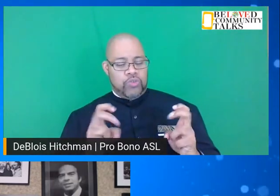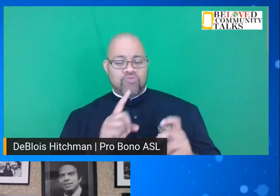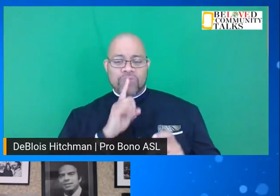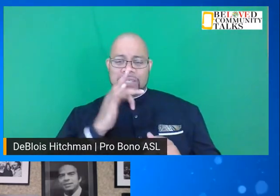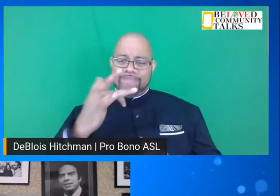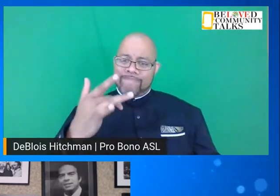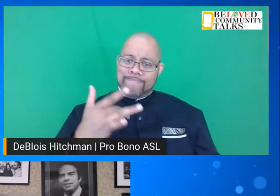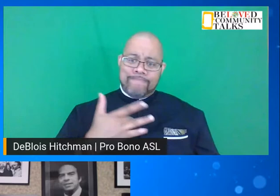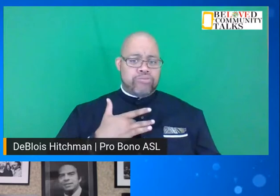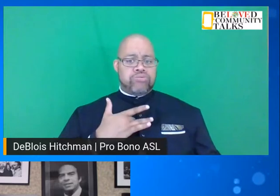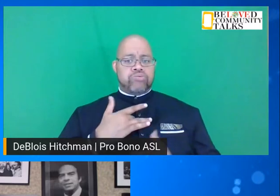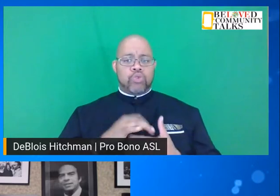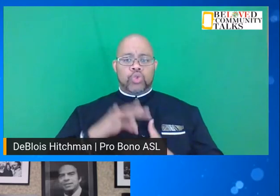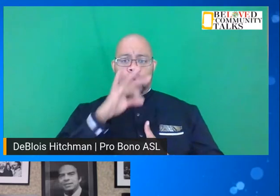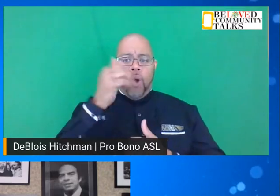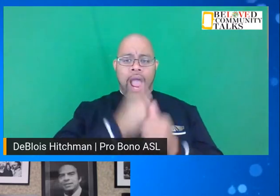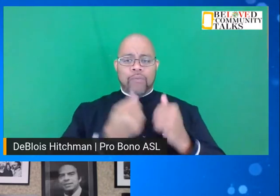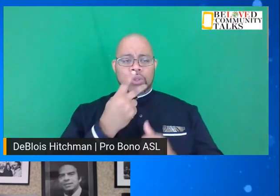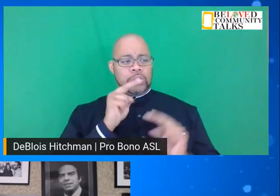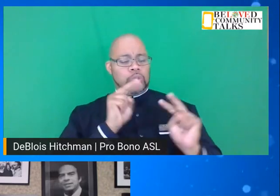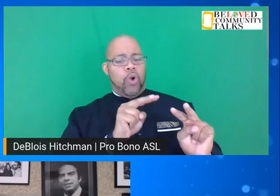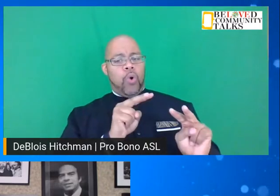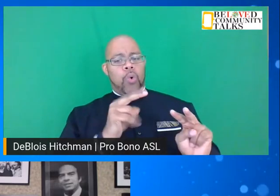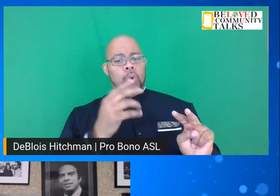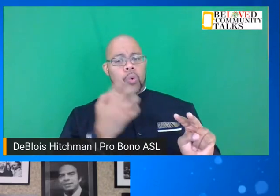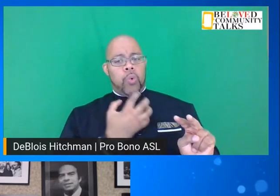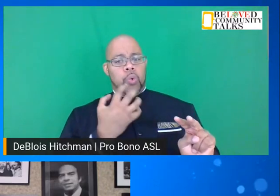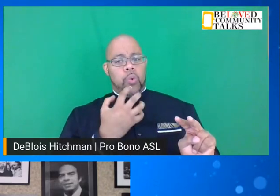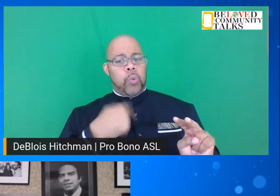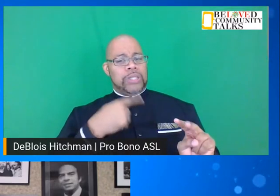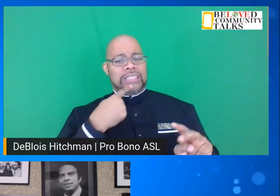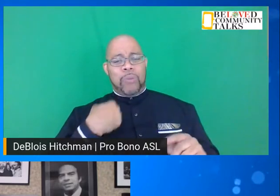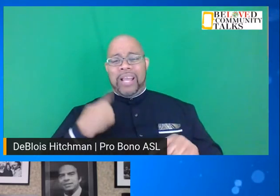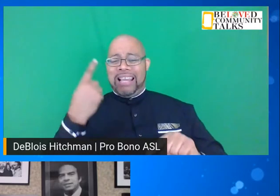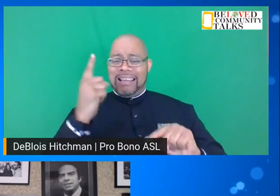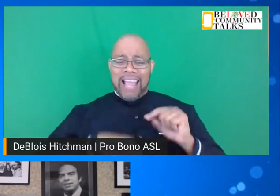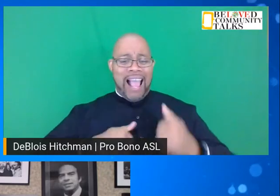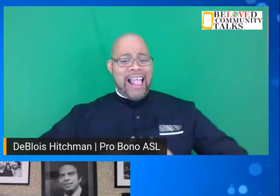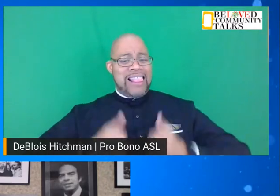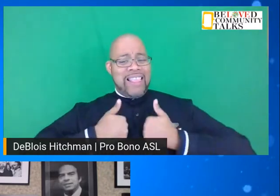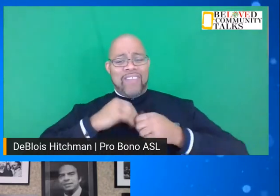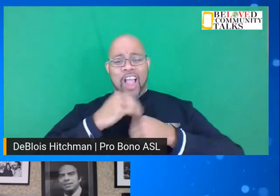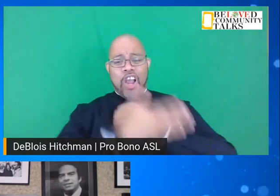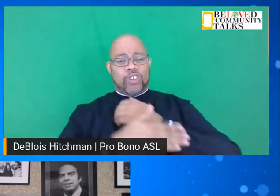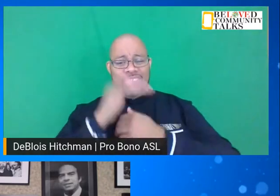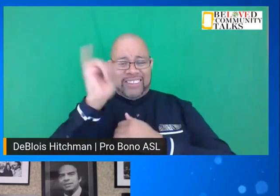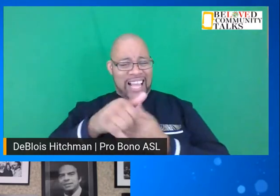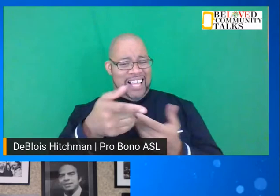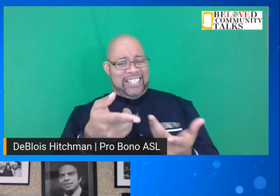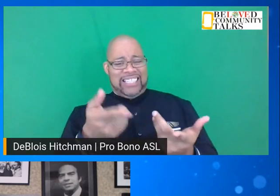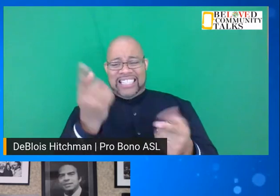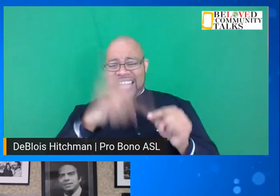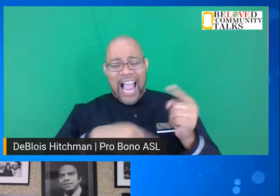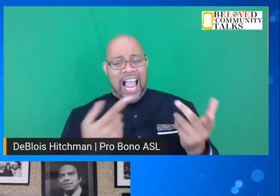soul of everybody that saw it. And we said we cannot live in a nation that's like this.